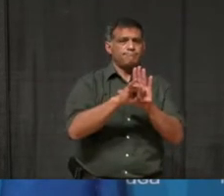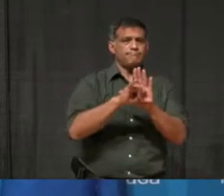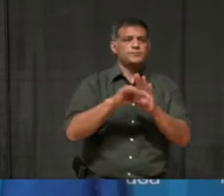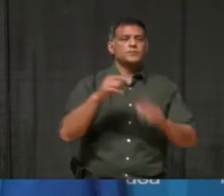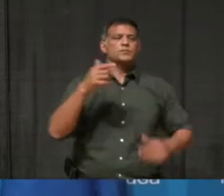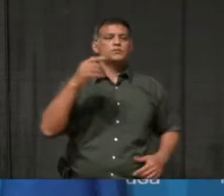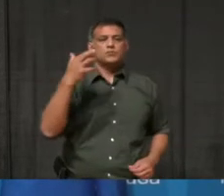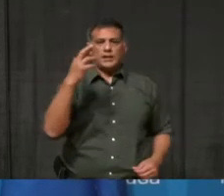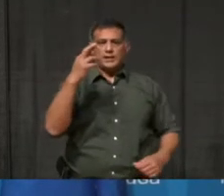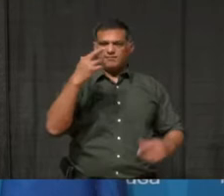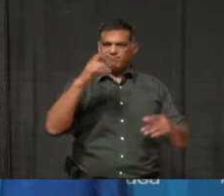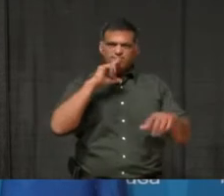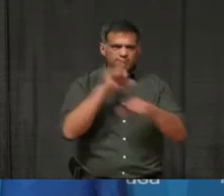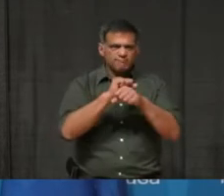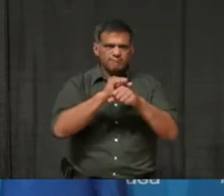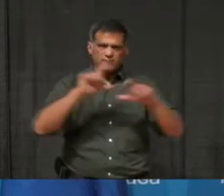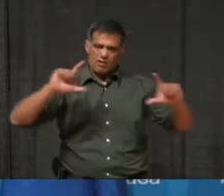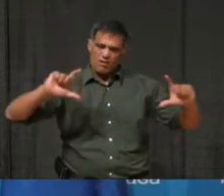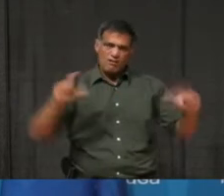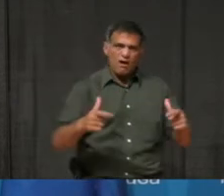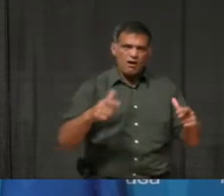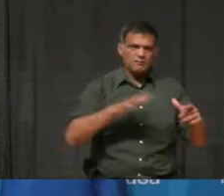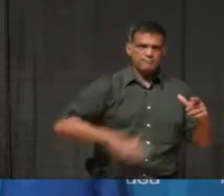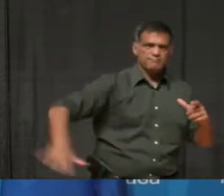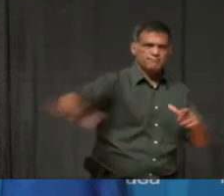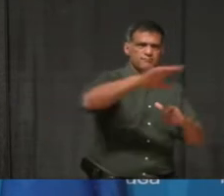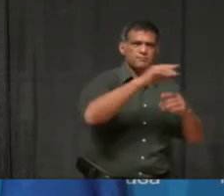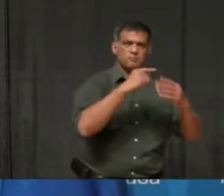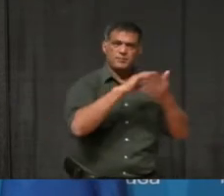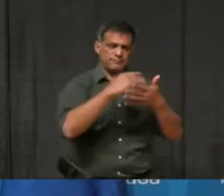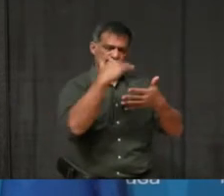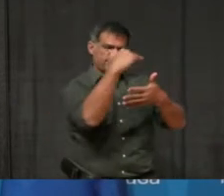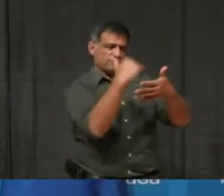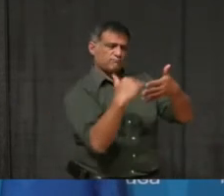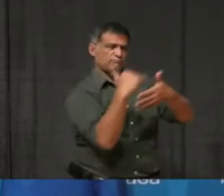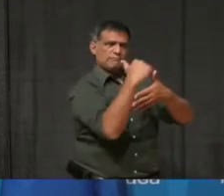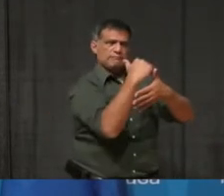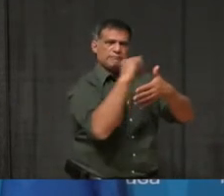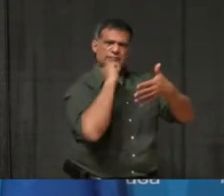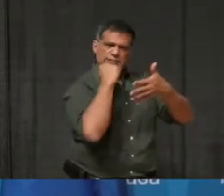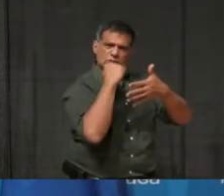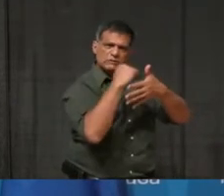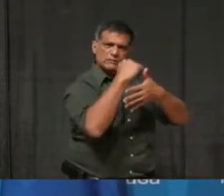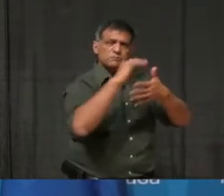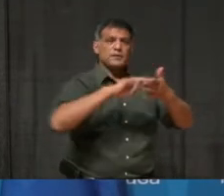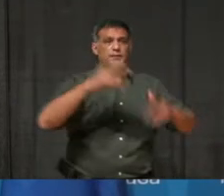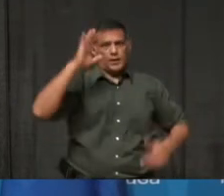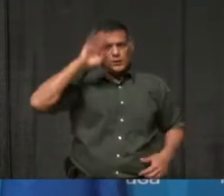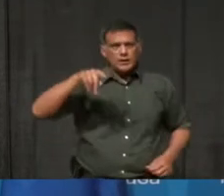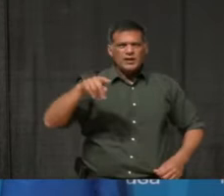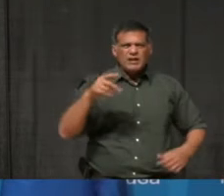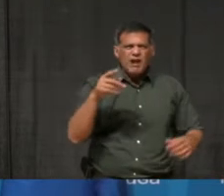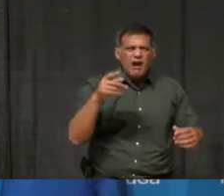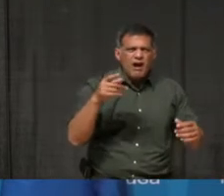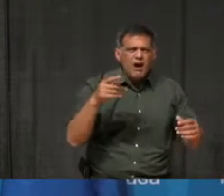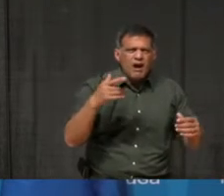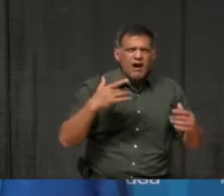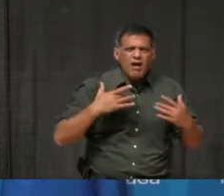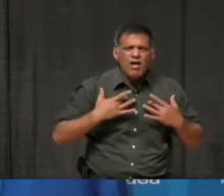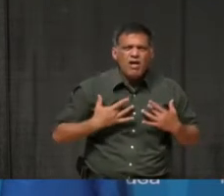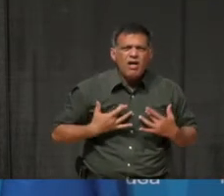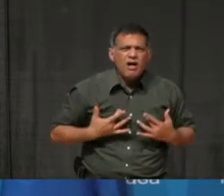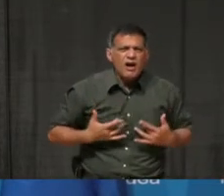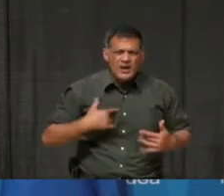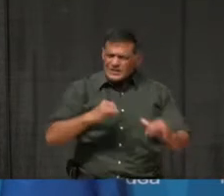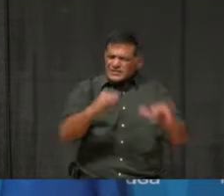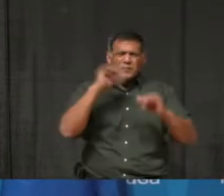part of the COVID-19 response framework. I know that many of you are disappointed. I'm disappointed too.